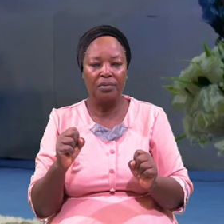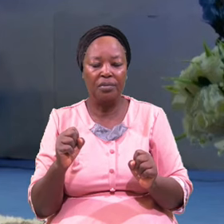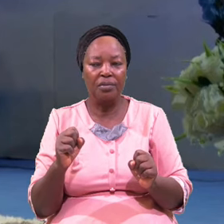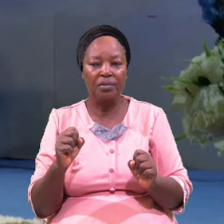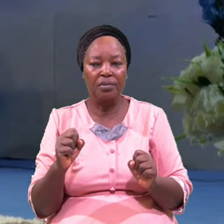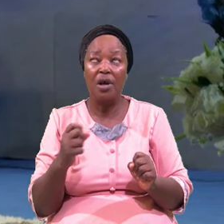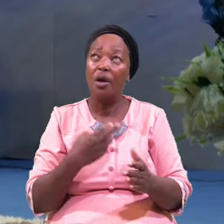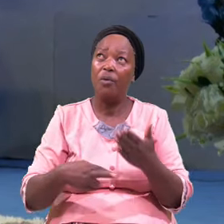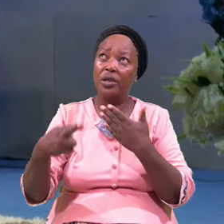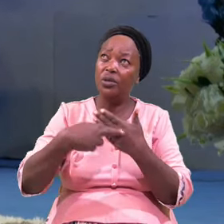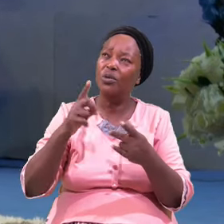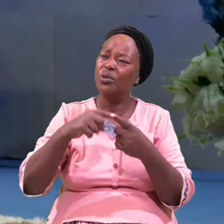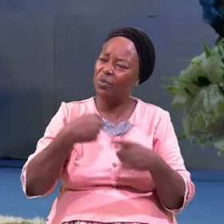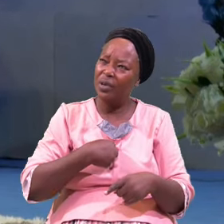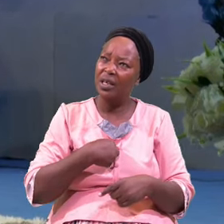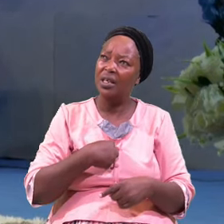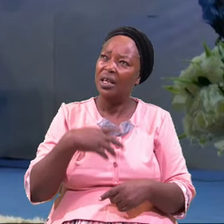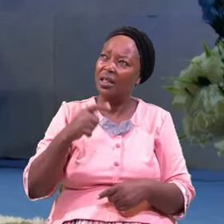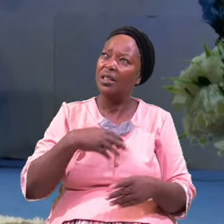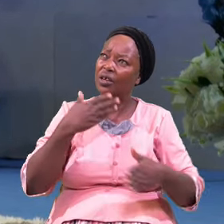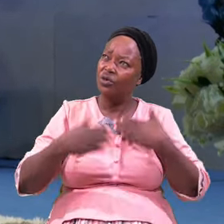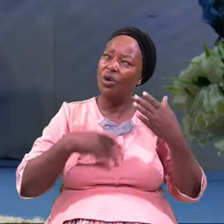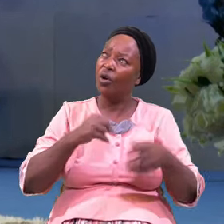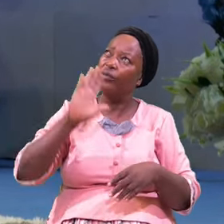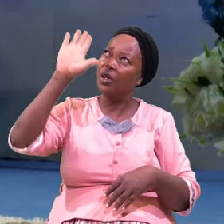Restore Unto Me The Joy Of Thy Salvation